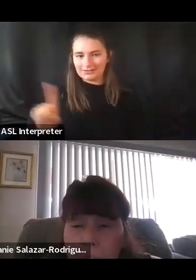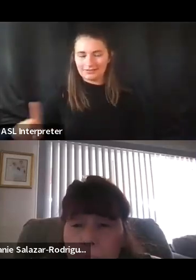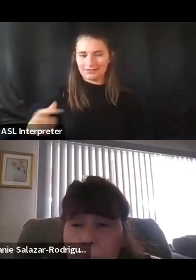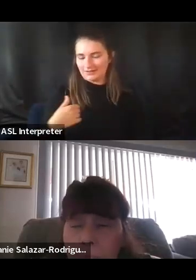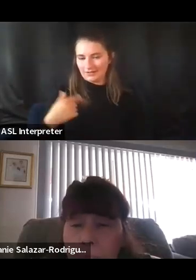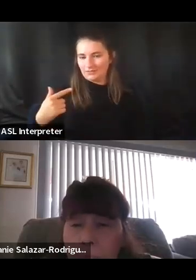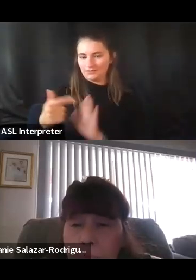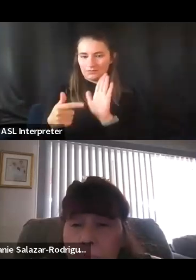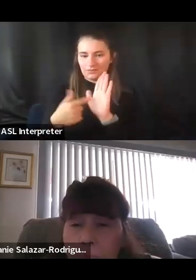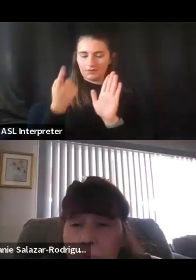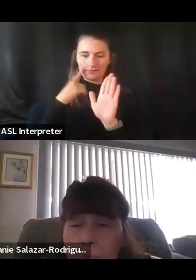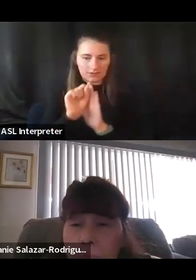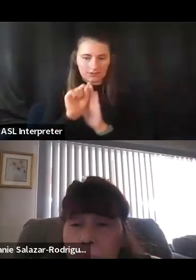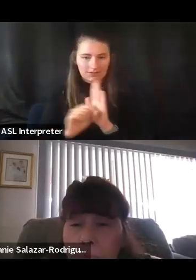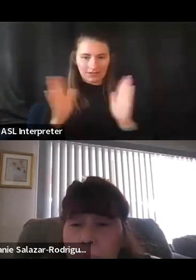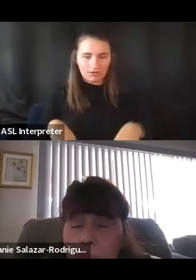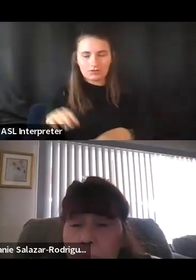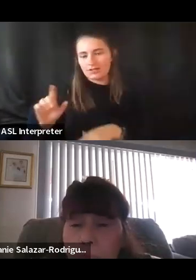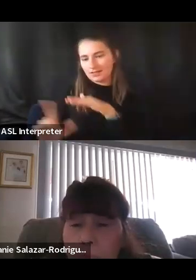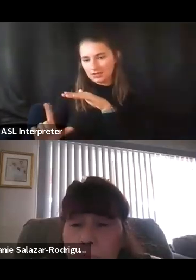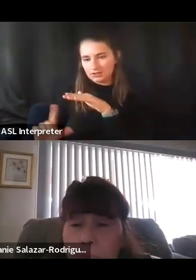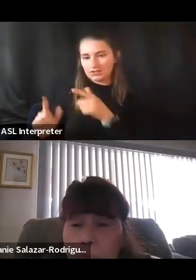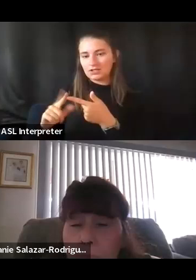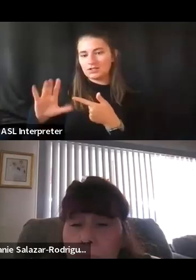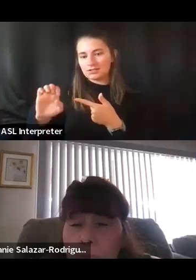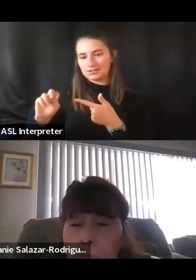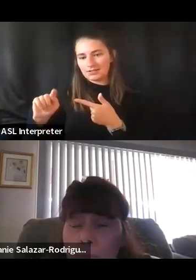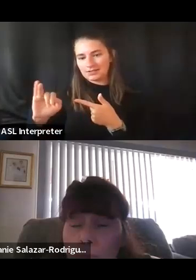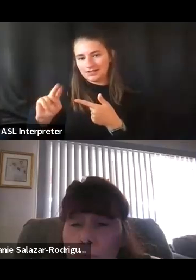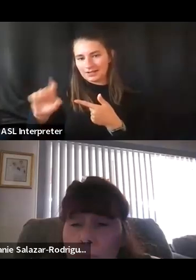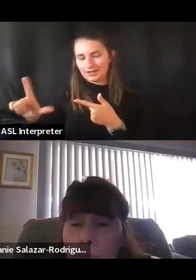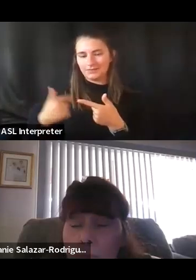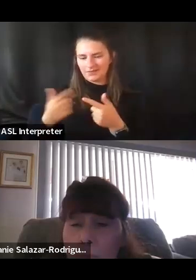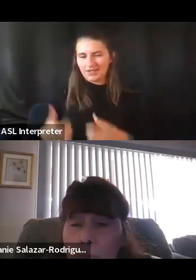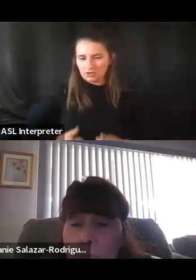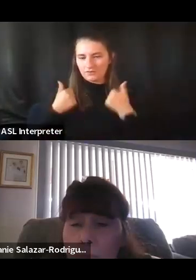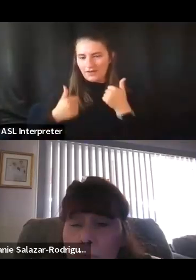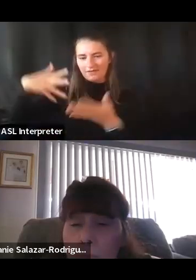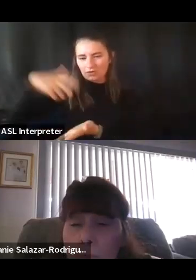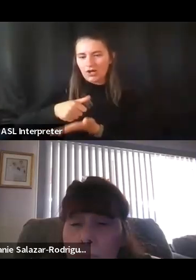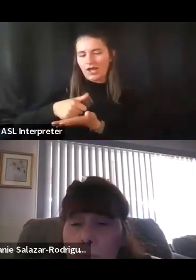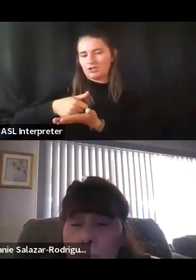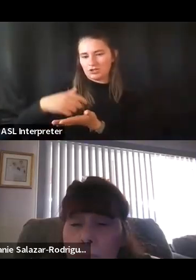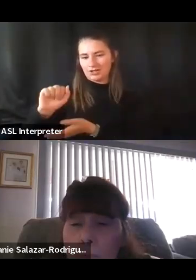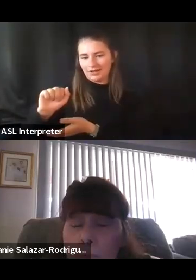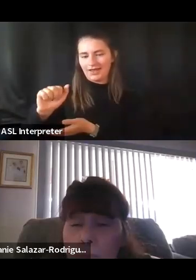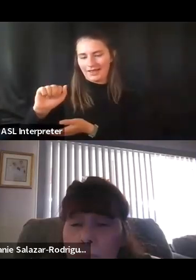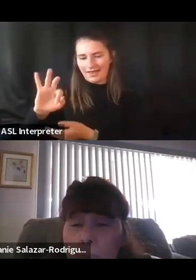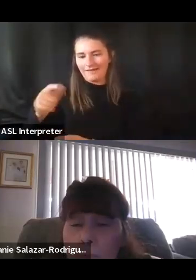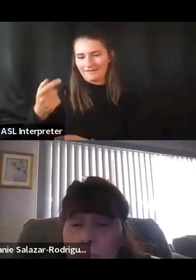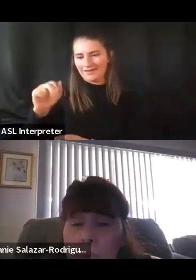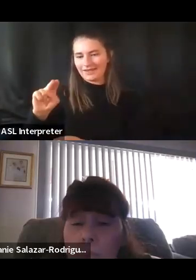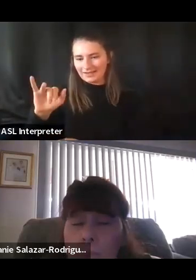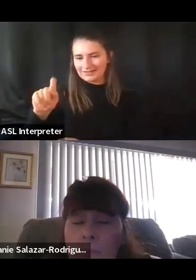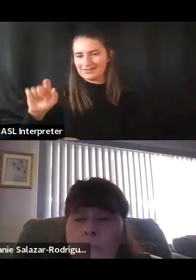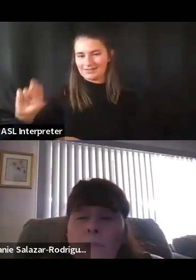Littleton and Centennial. I'm also a combat leader surviving a crash in Afghanistan is what put me in the chair led to my disability. I've been